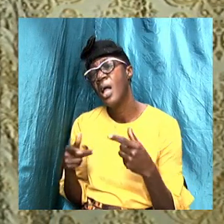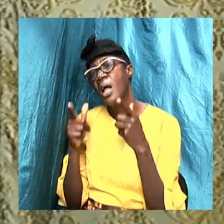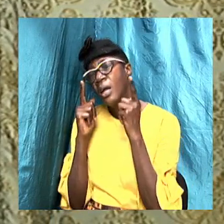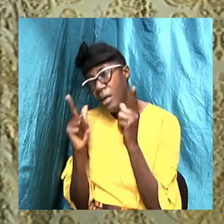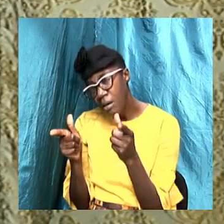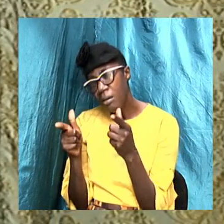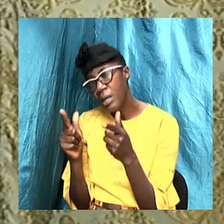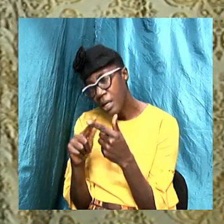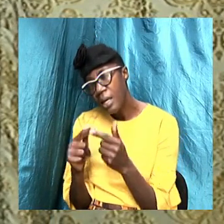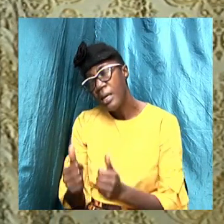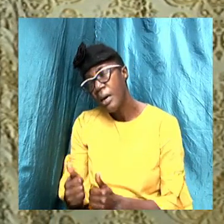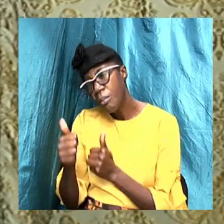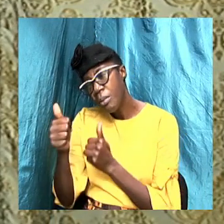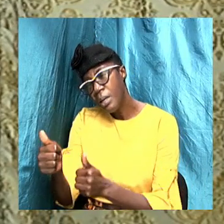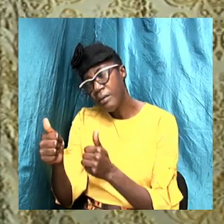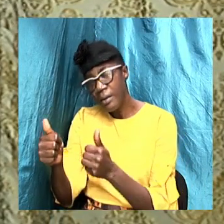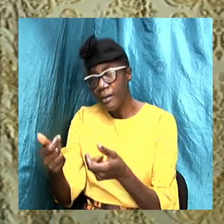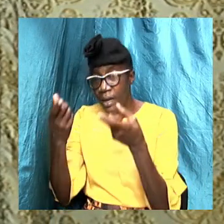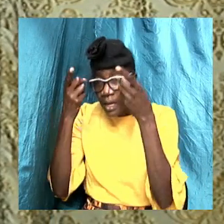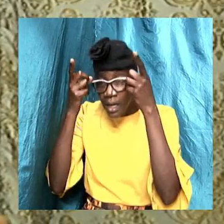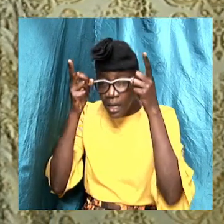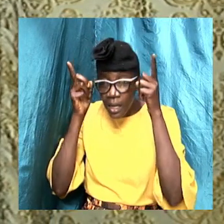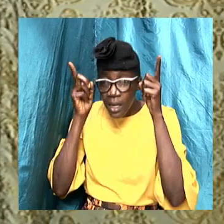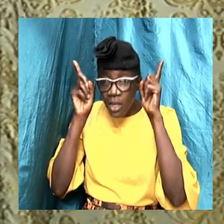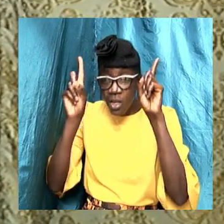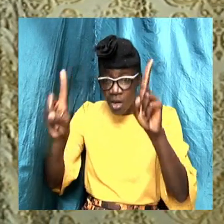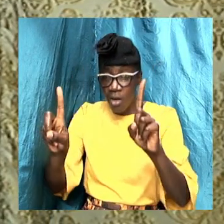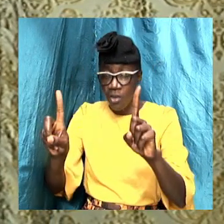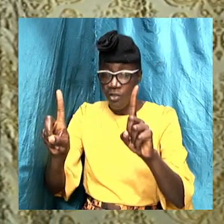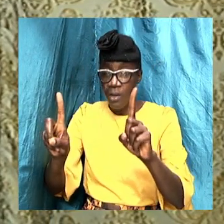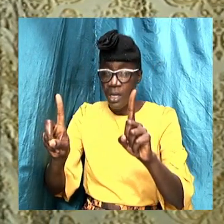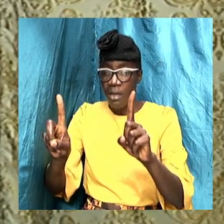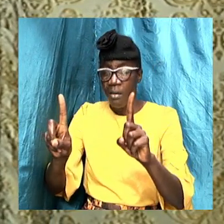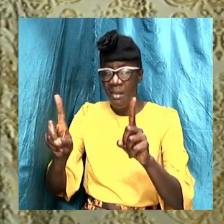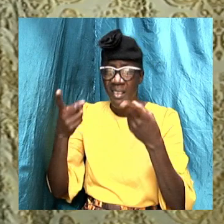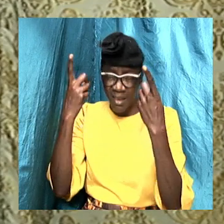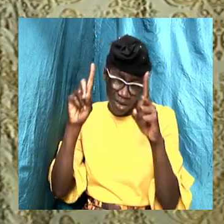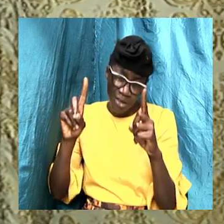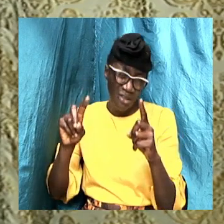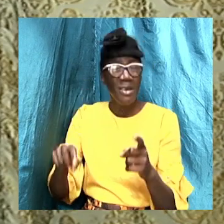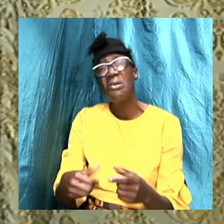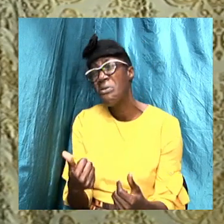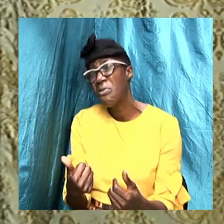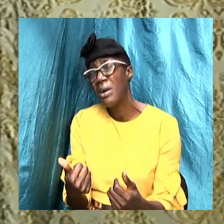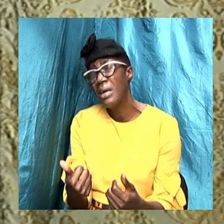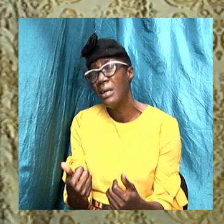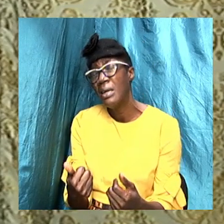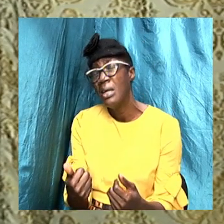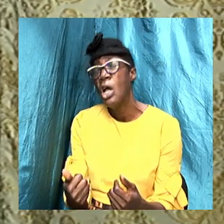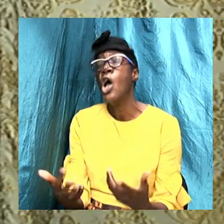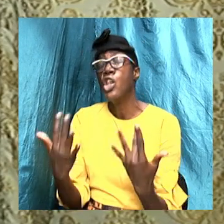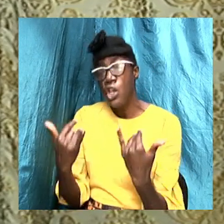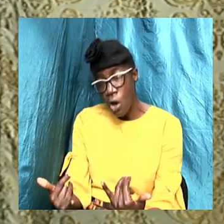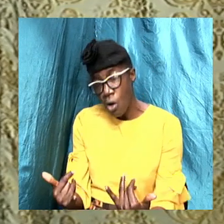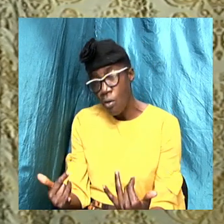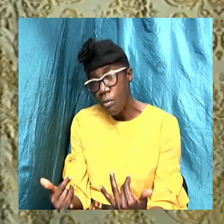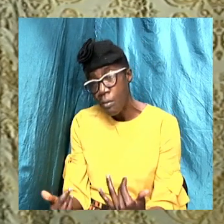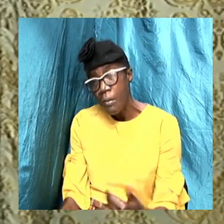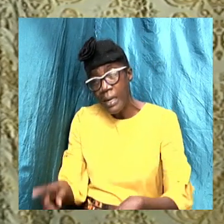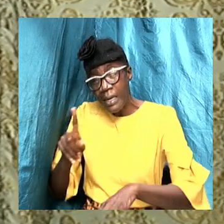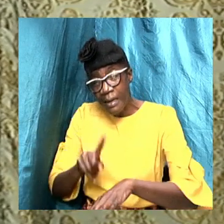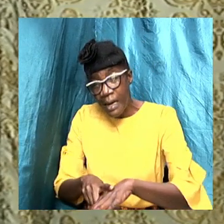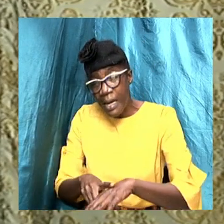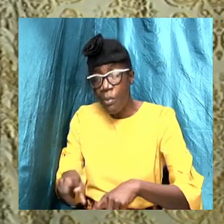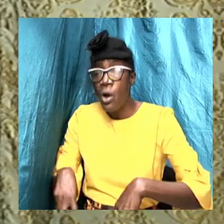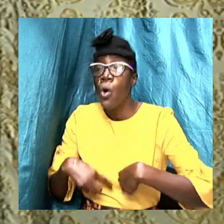at the apostles' doctrine, and we have been looking at doctrine overall. We are at the point right now, because we had went